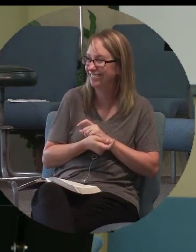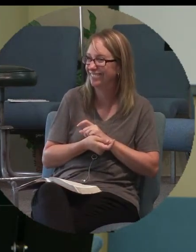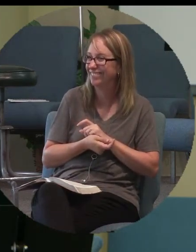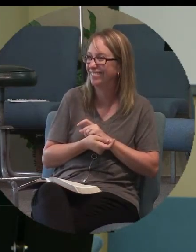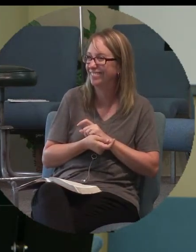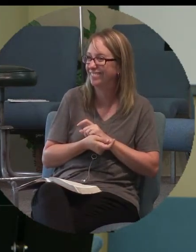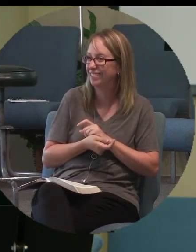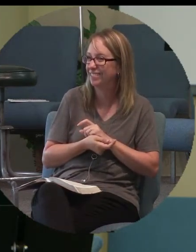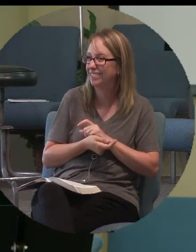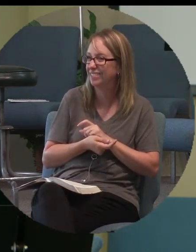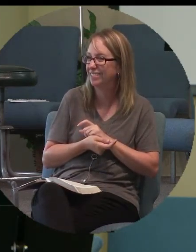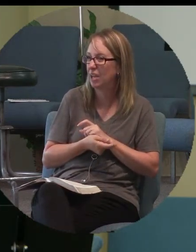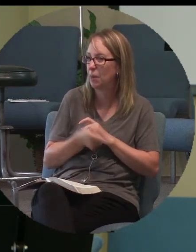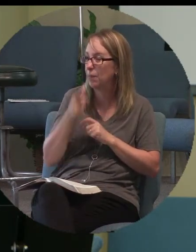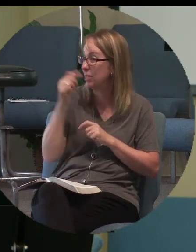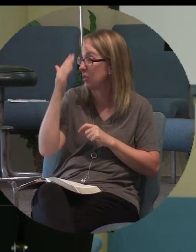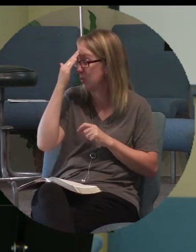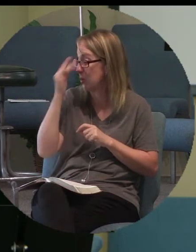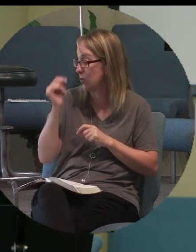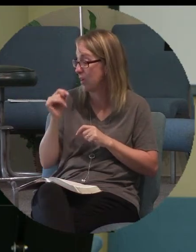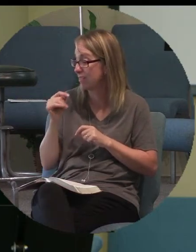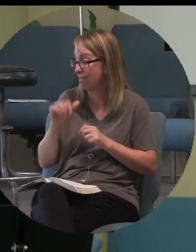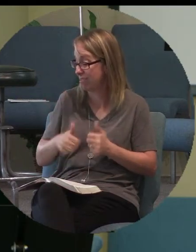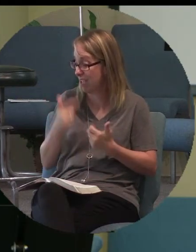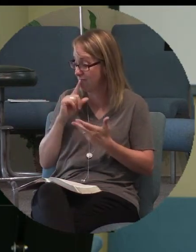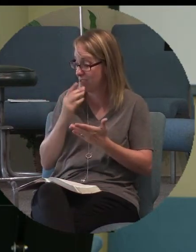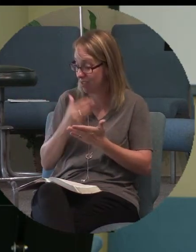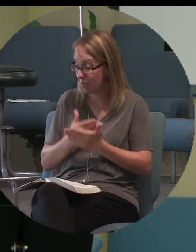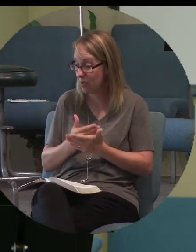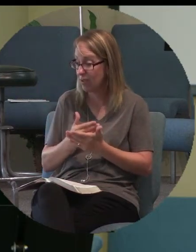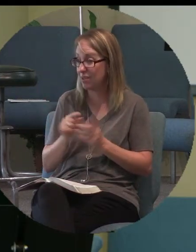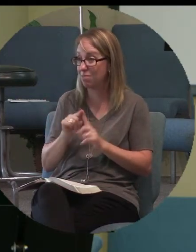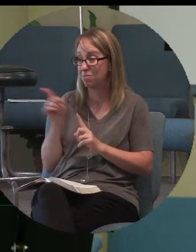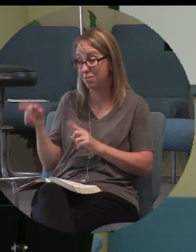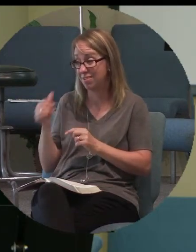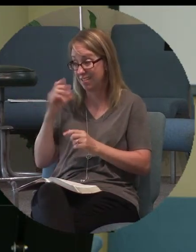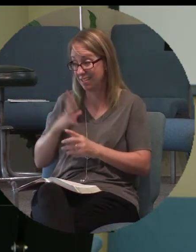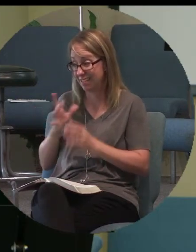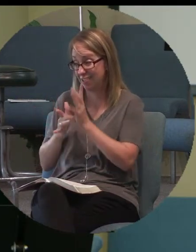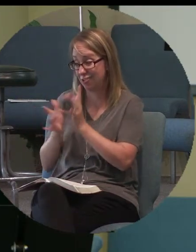Who said you know life is good but you know this guy Jesus